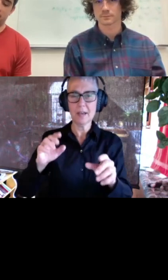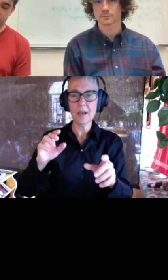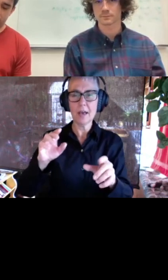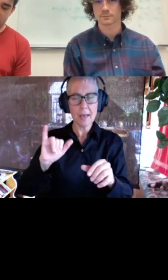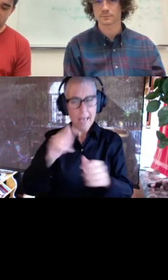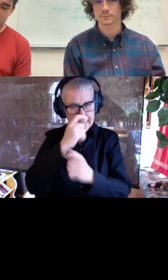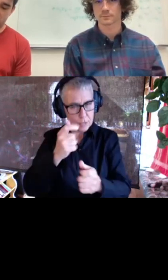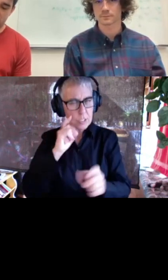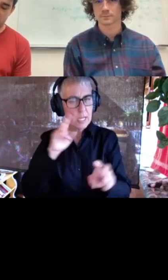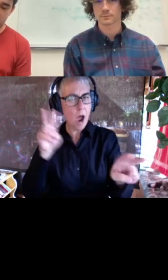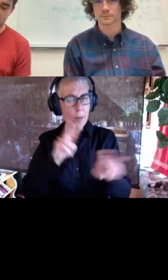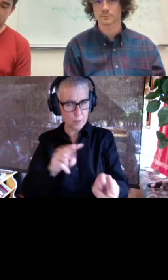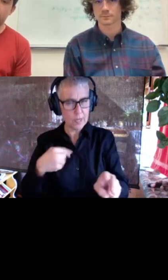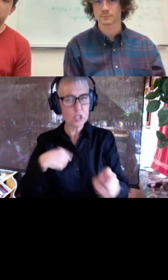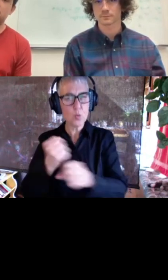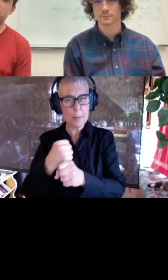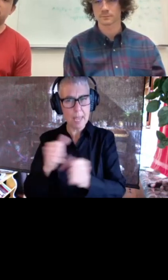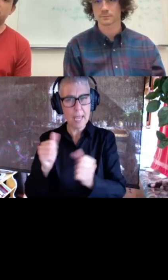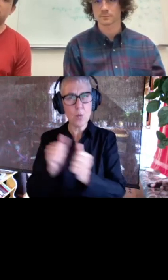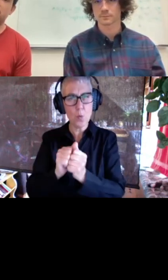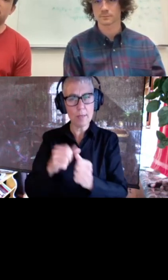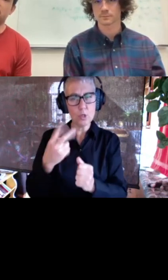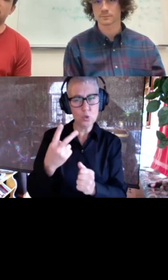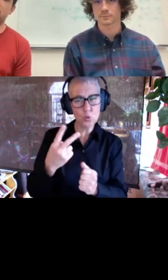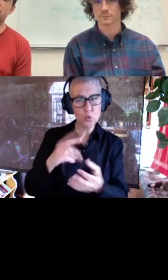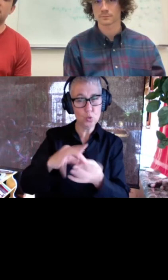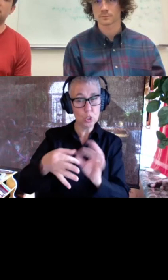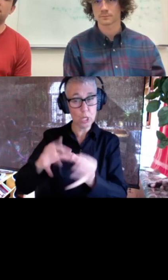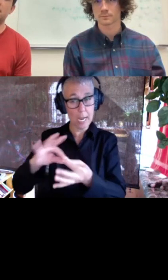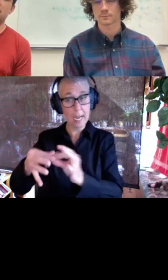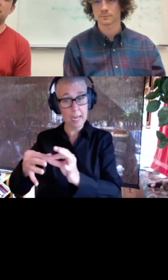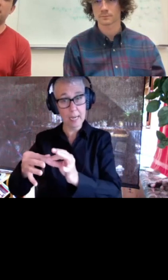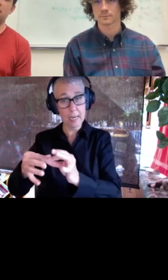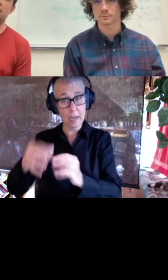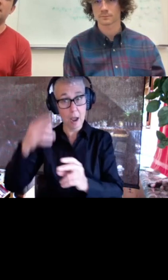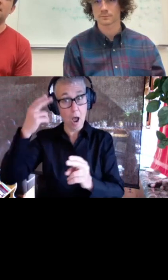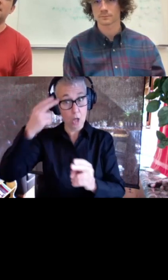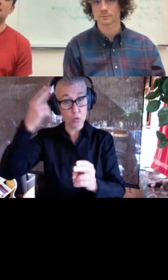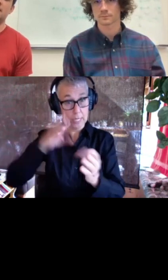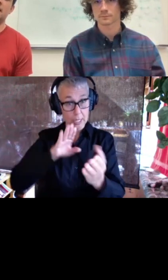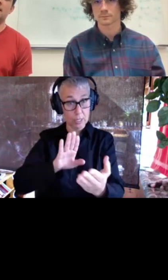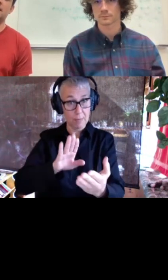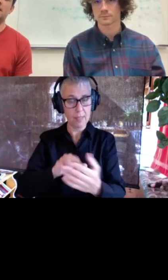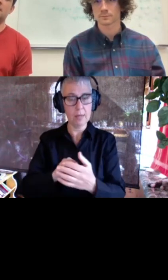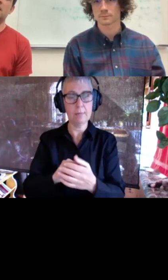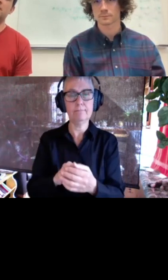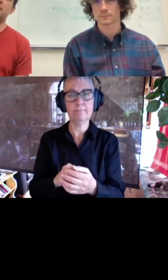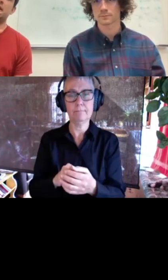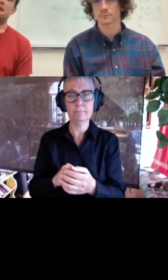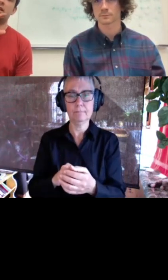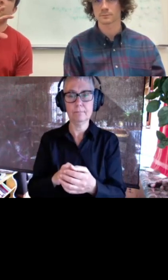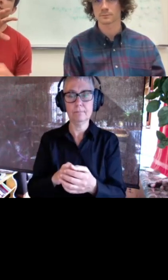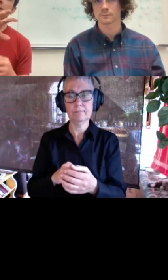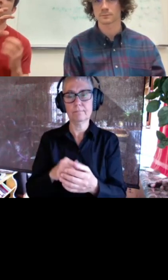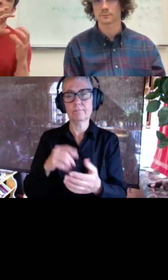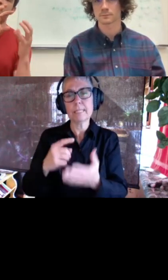observation we made with the like two chain uh at least the hallucination method is that sometimes you could